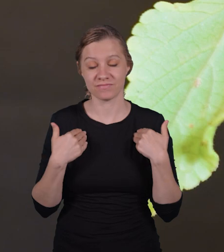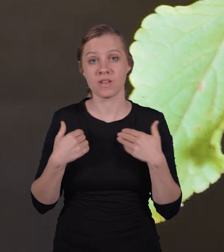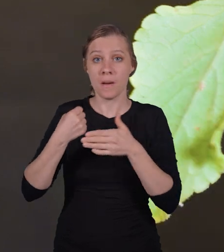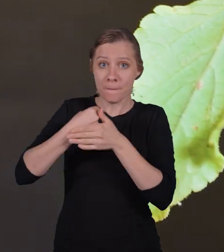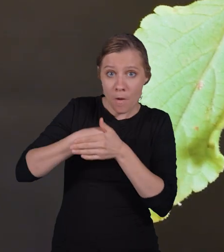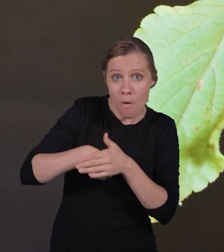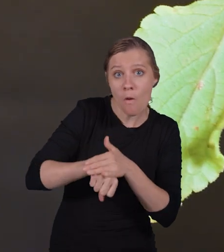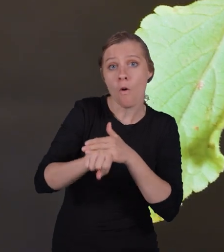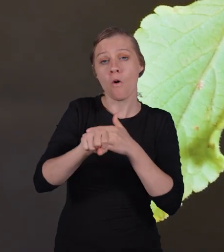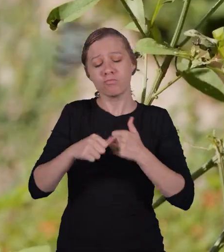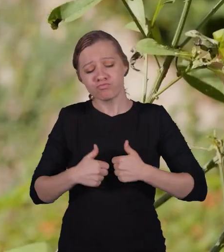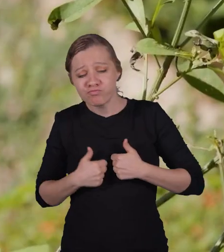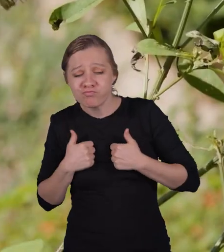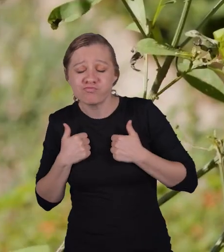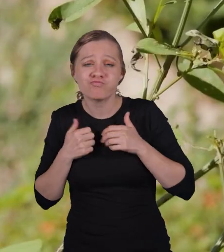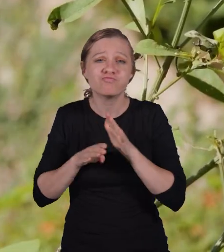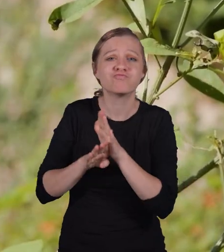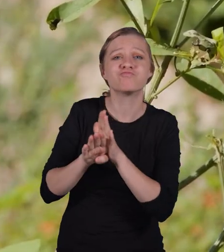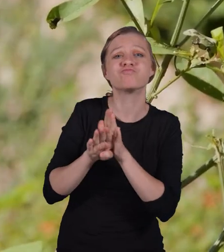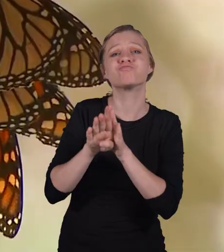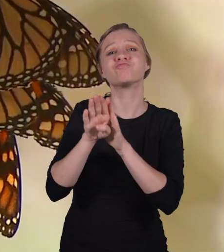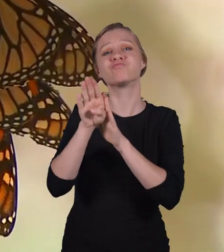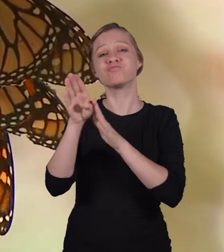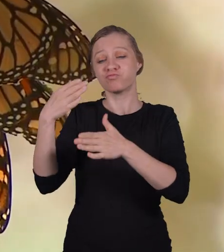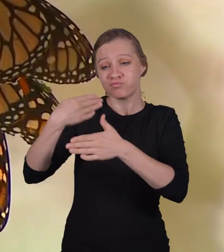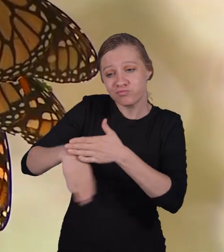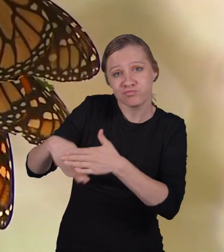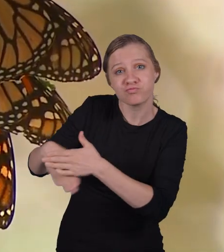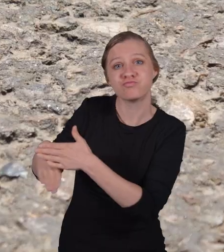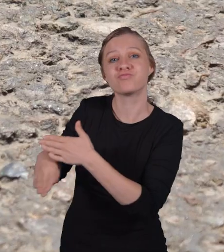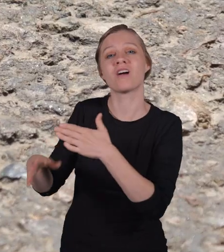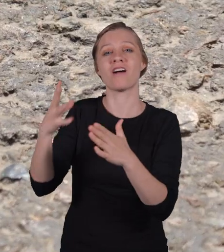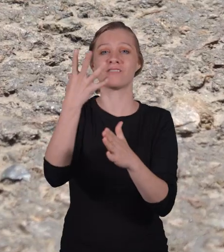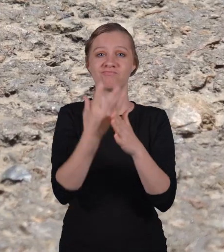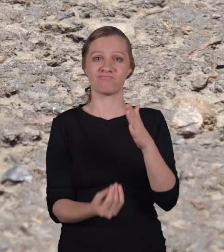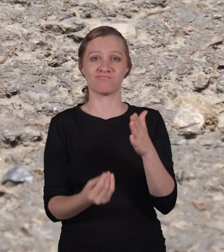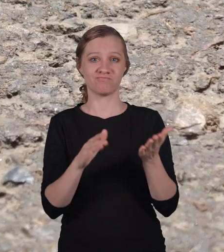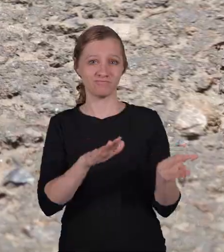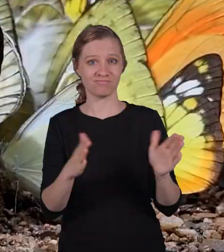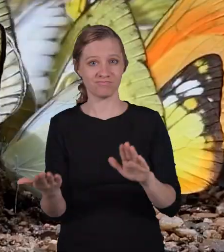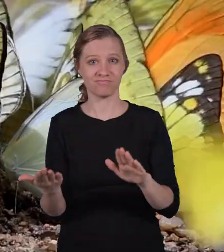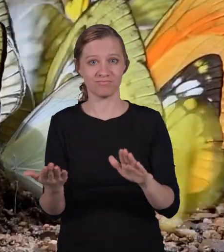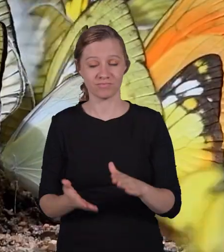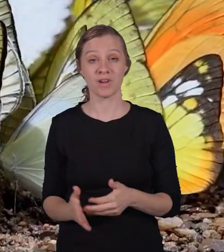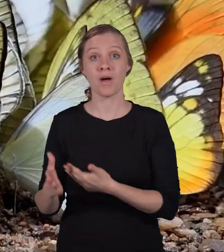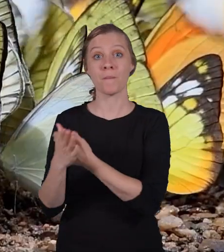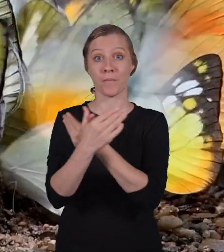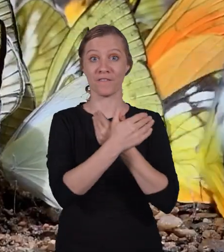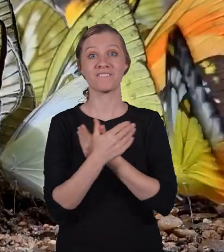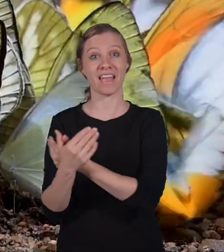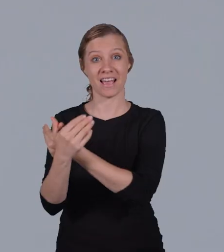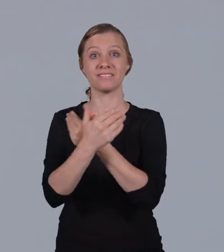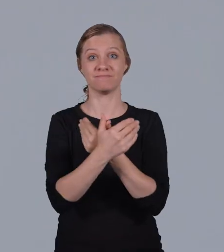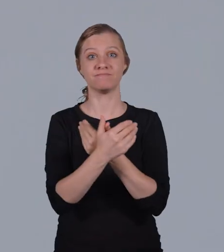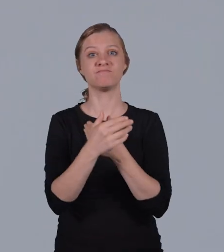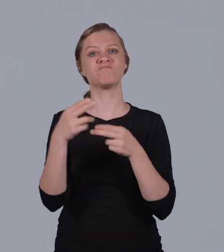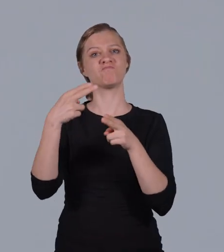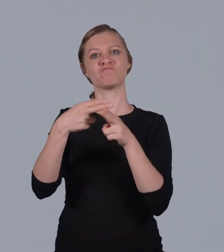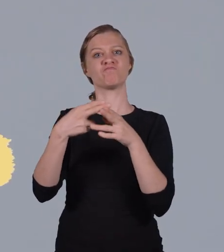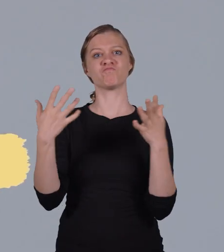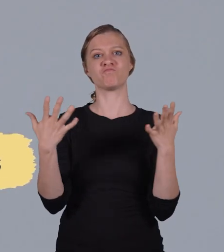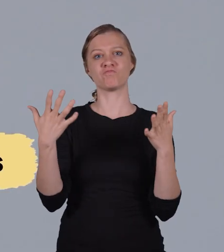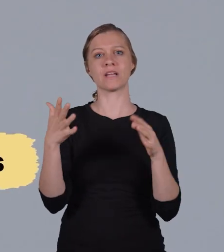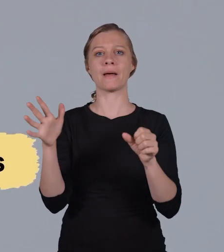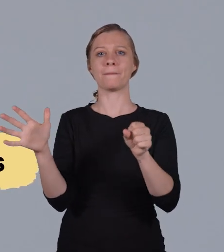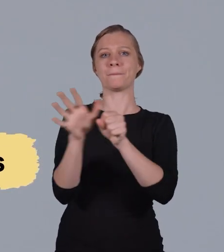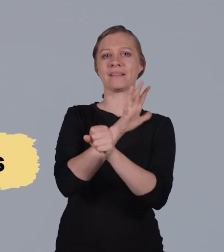They are born, live their lives, reproduce, and then die. For butterflies, this cycle